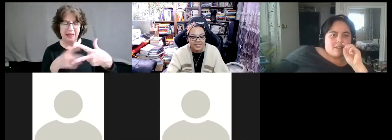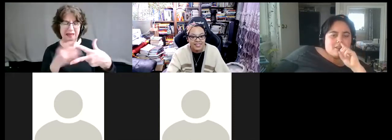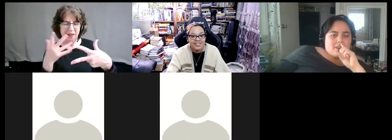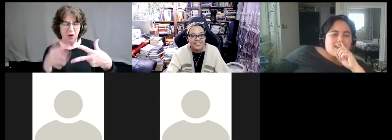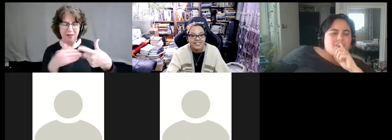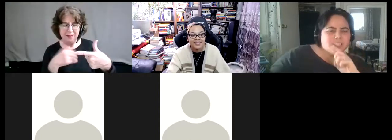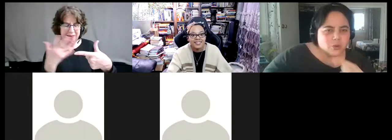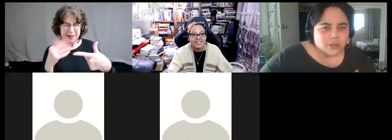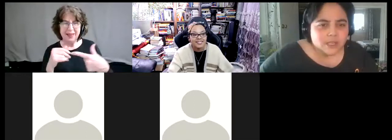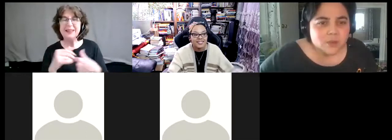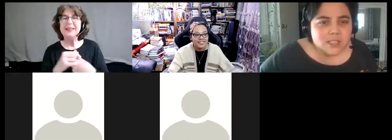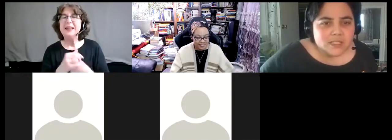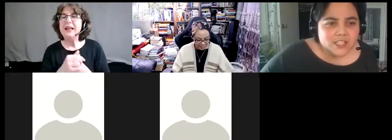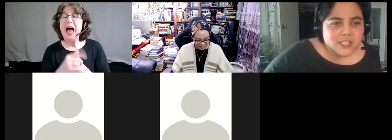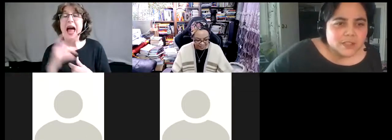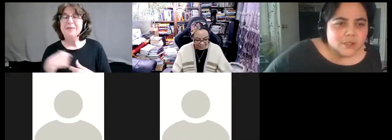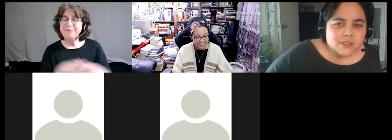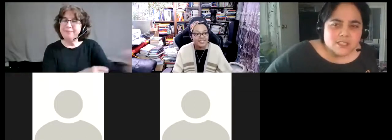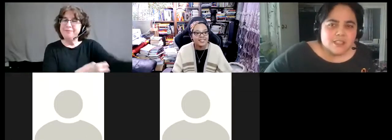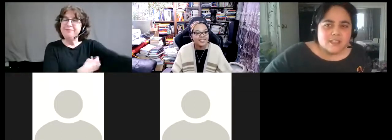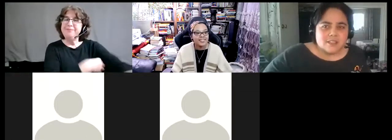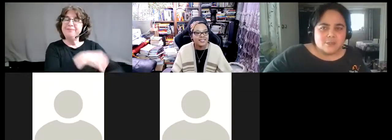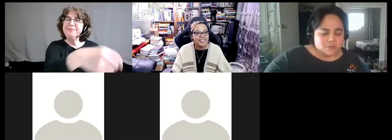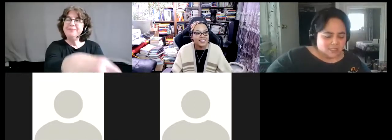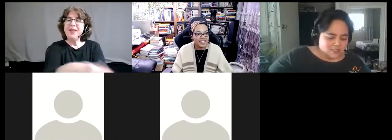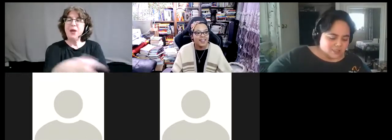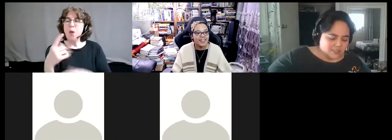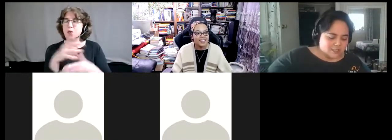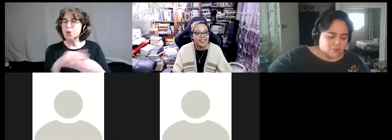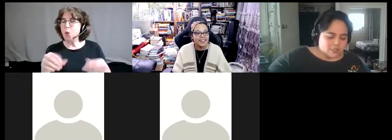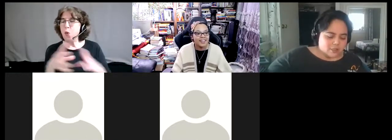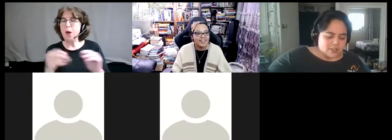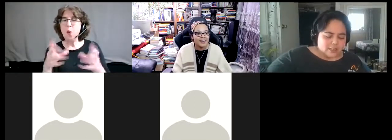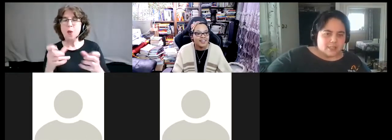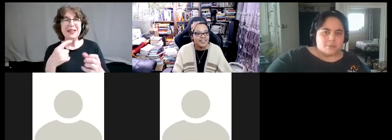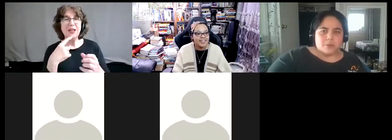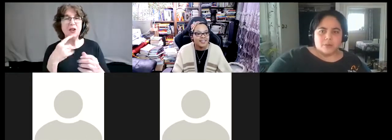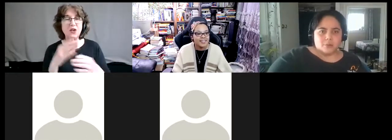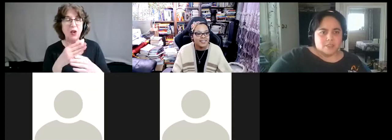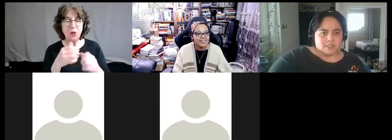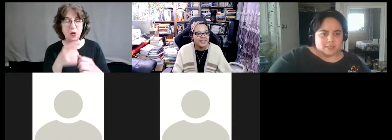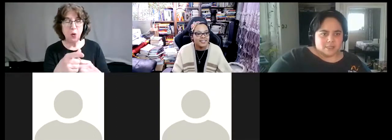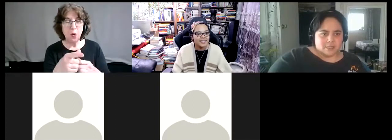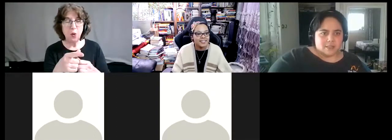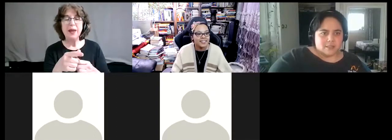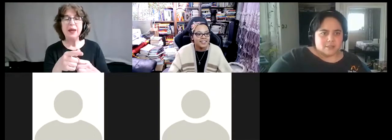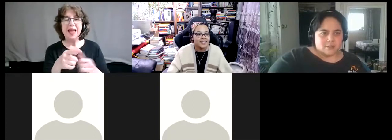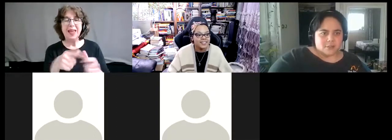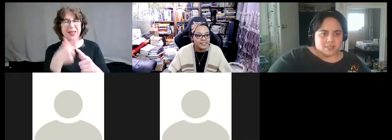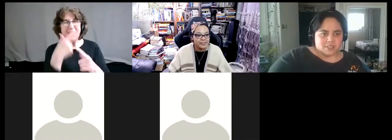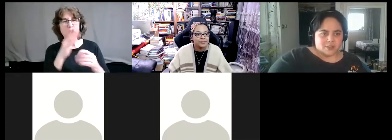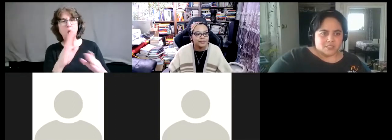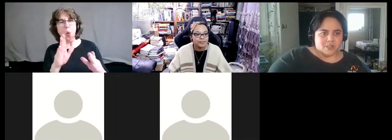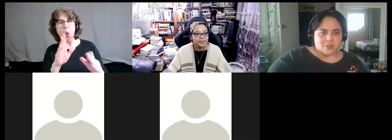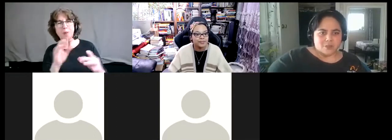a, uh, I have a story I wanted to share with you, Christiana, and I was really interested in what your input was, uh, in